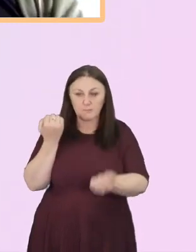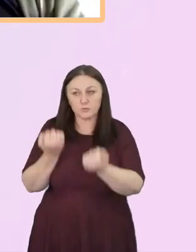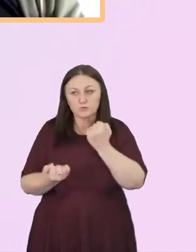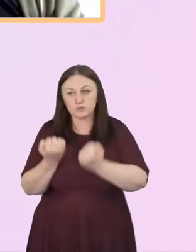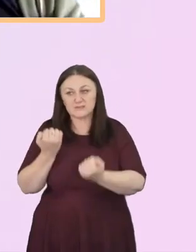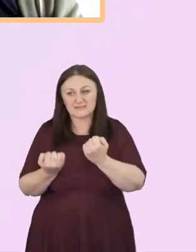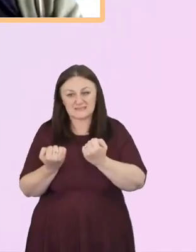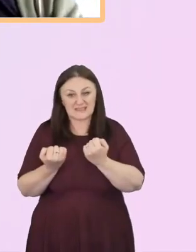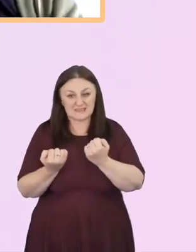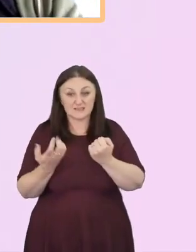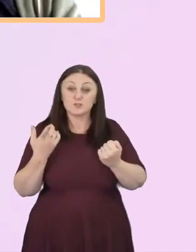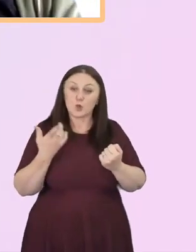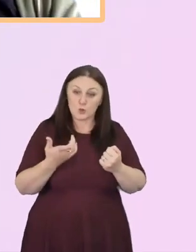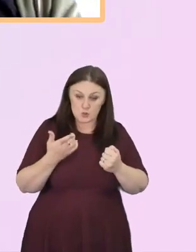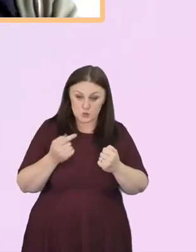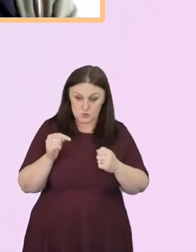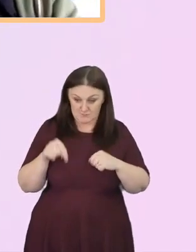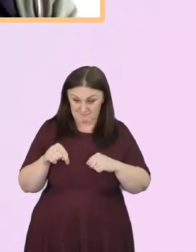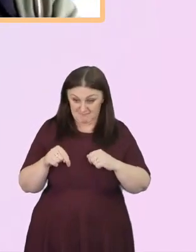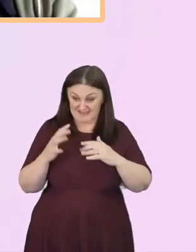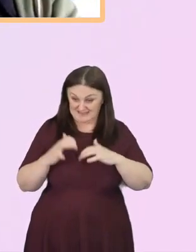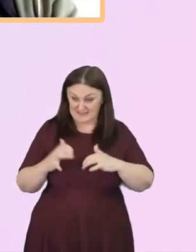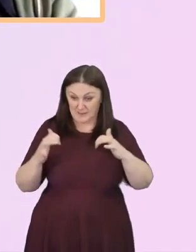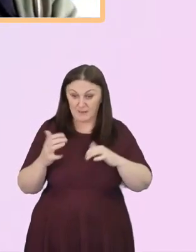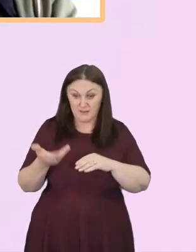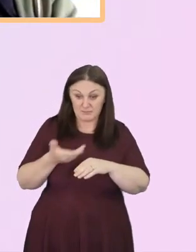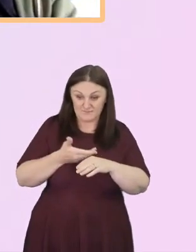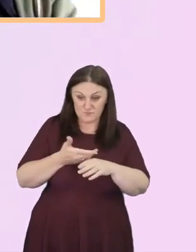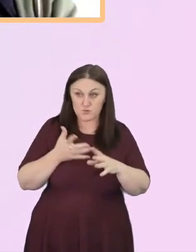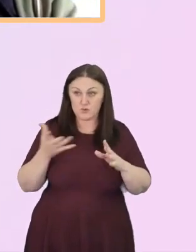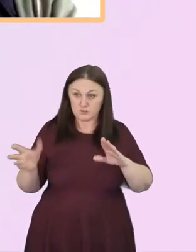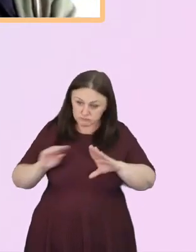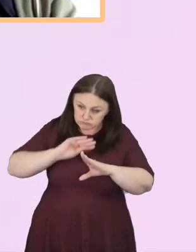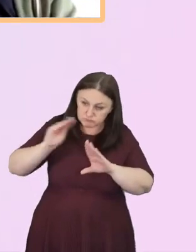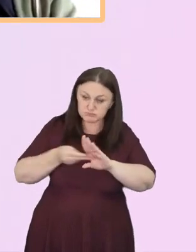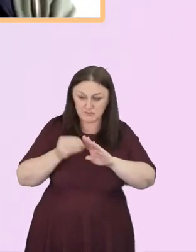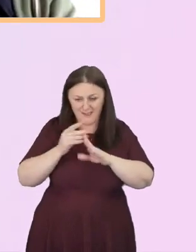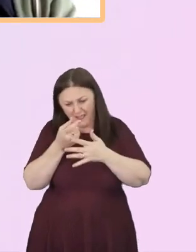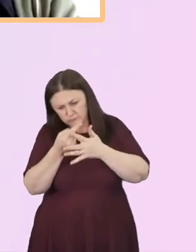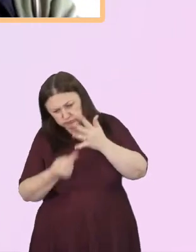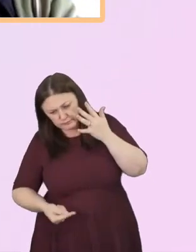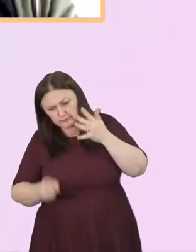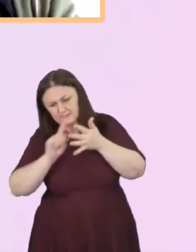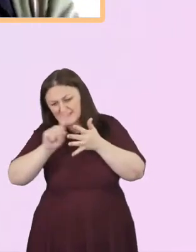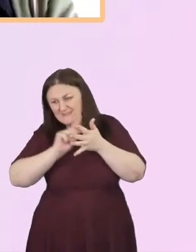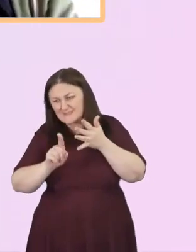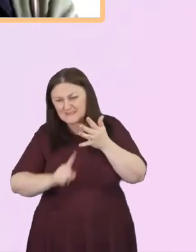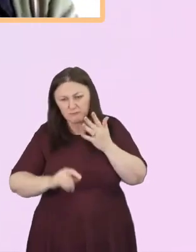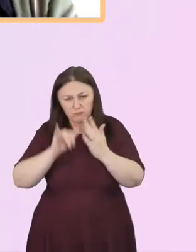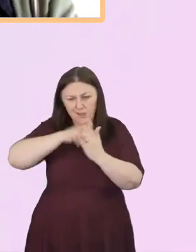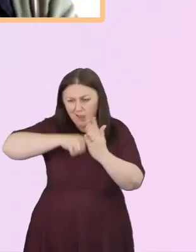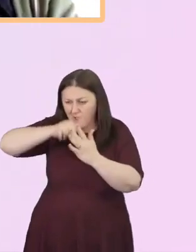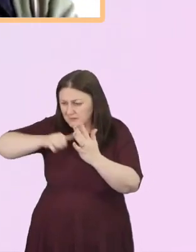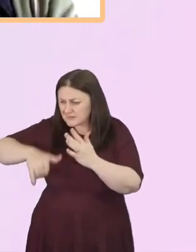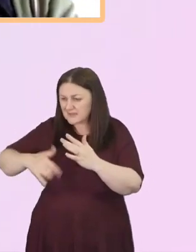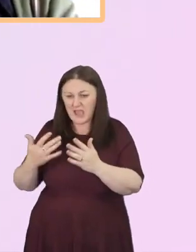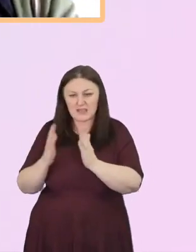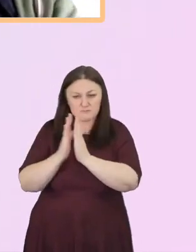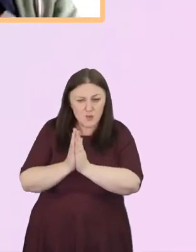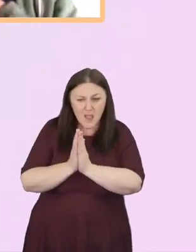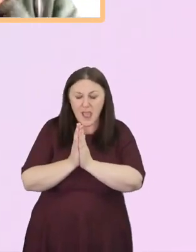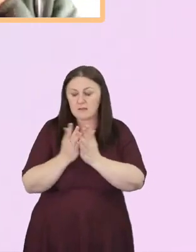received before the Assembly, and it's got Bible studies in it and lots of very thought-provoking essays and prayers in it.